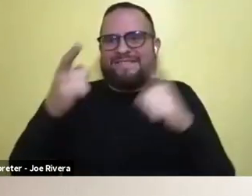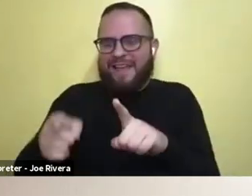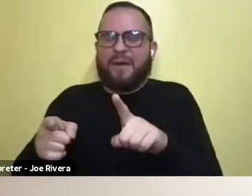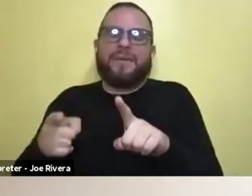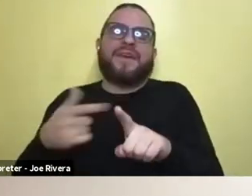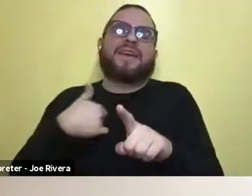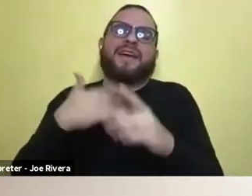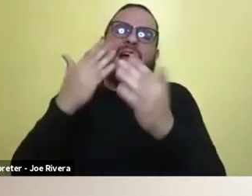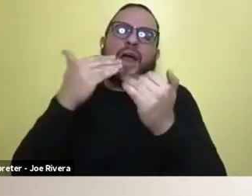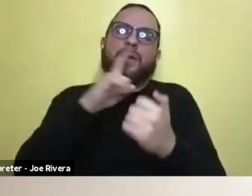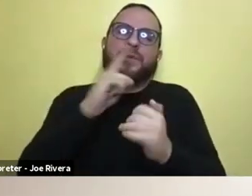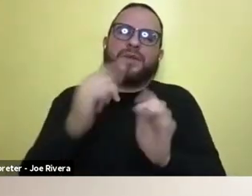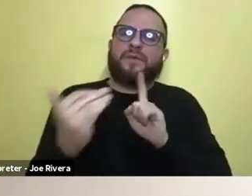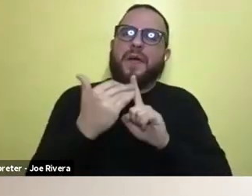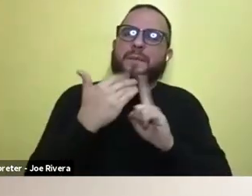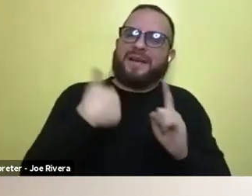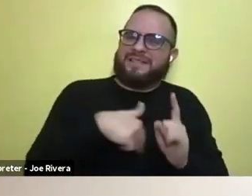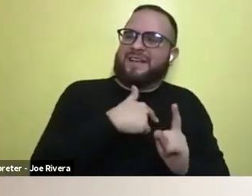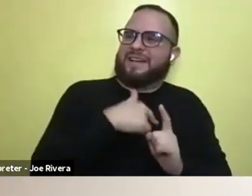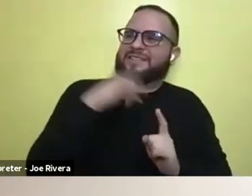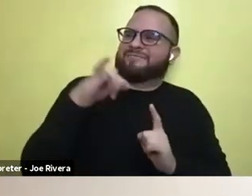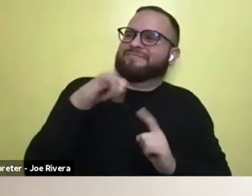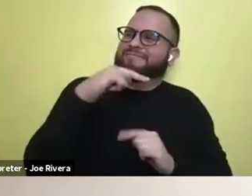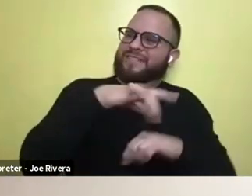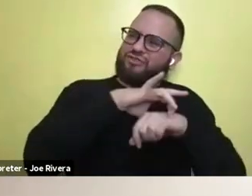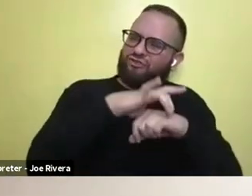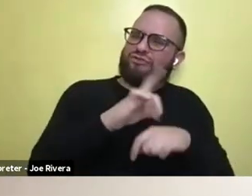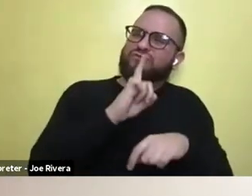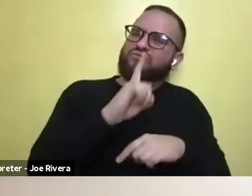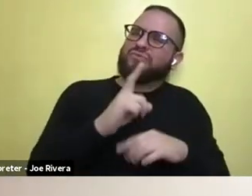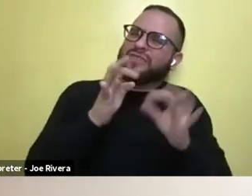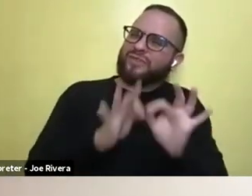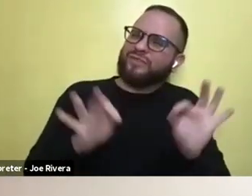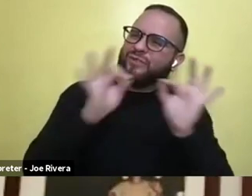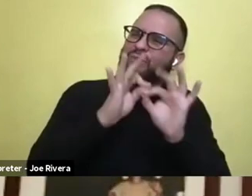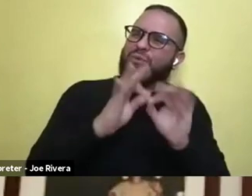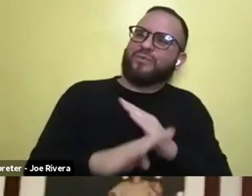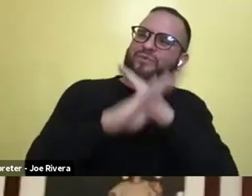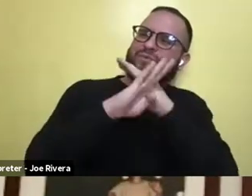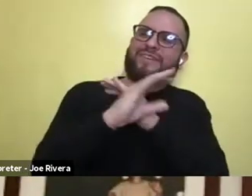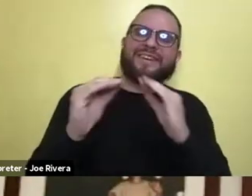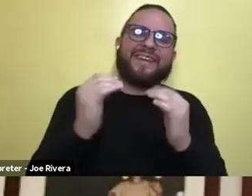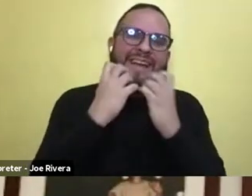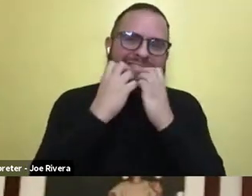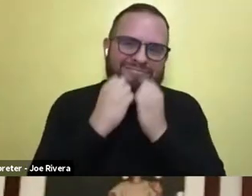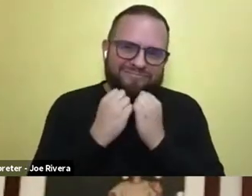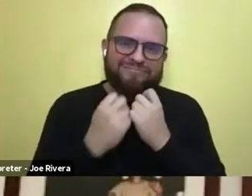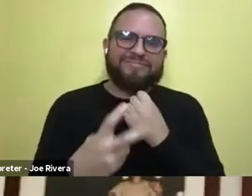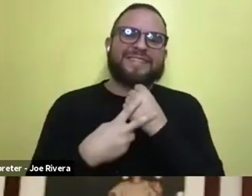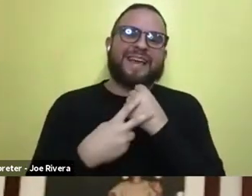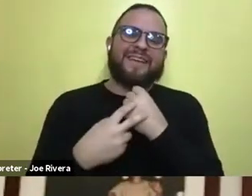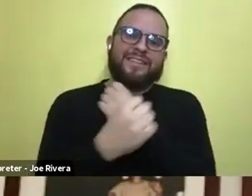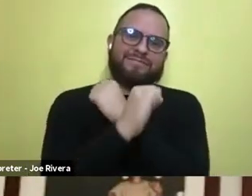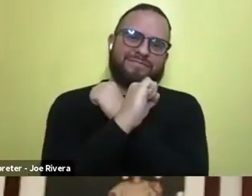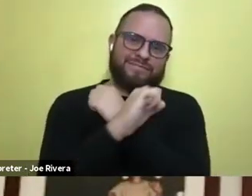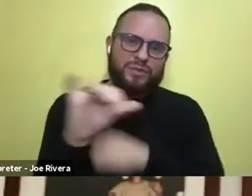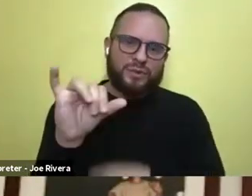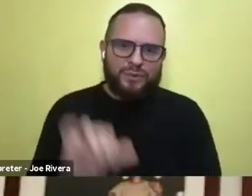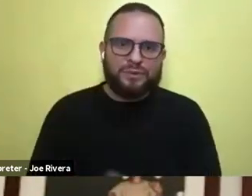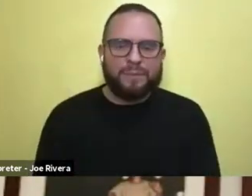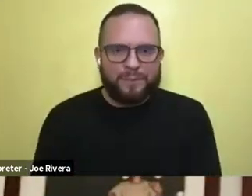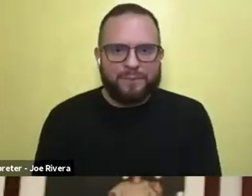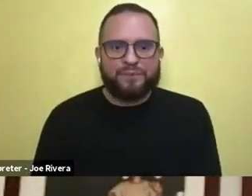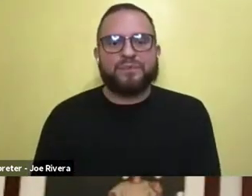of us that this is something worth protecting and saving. Thank you. So I'm actually, I'm going to start with